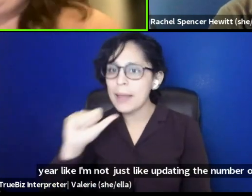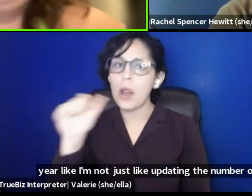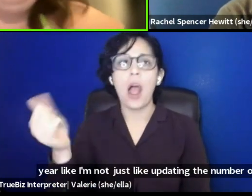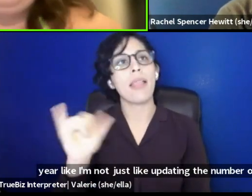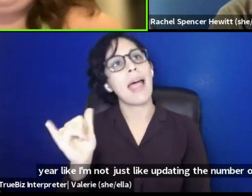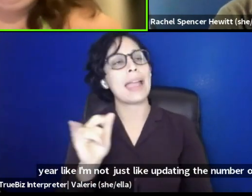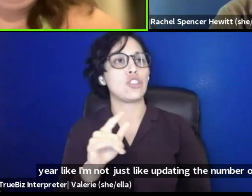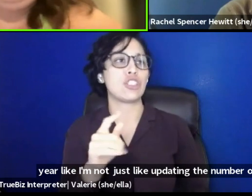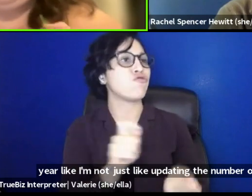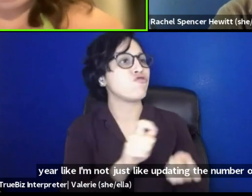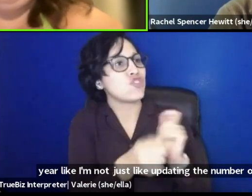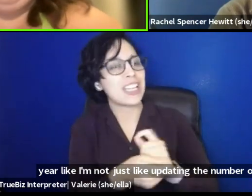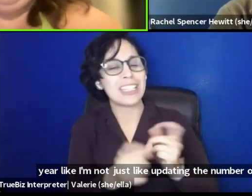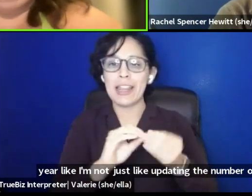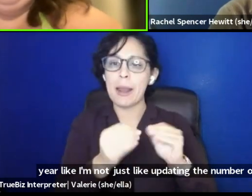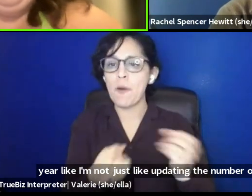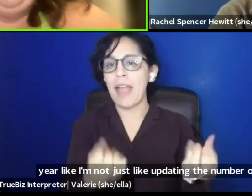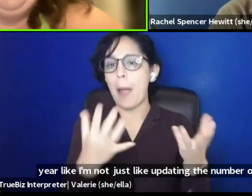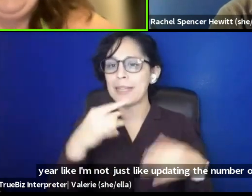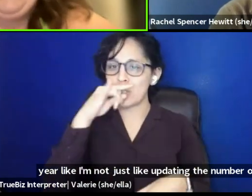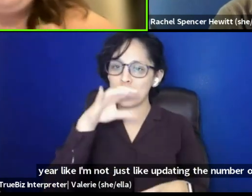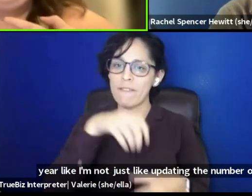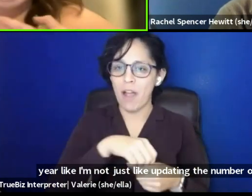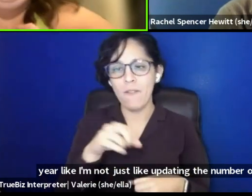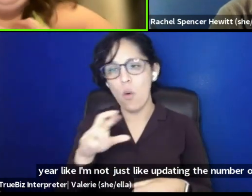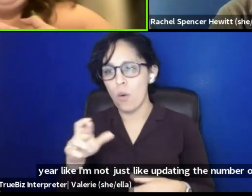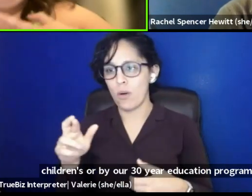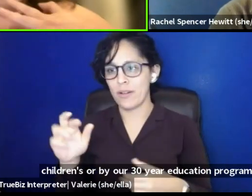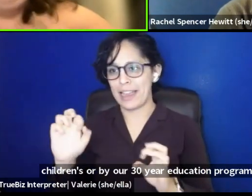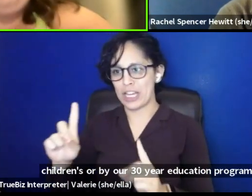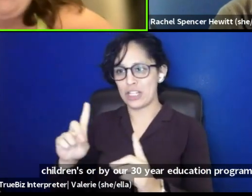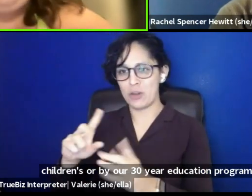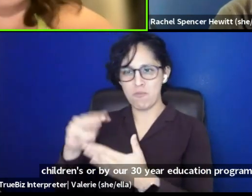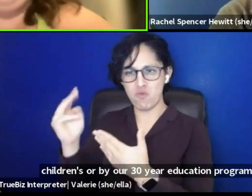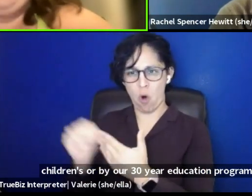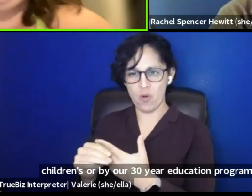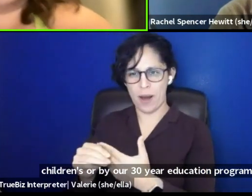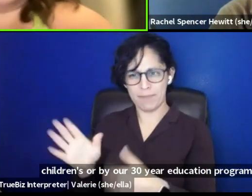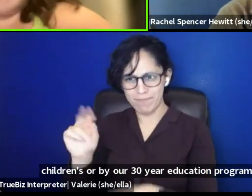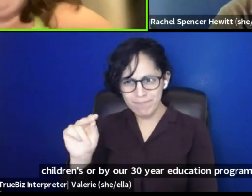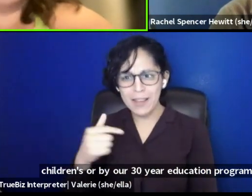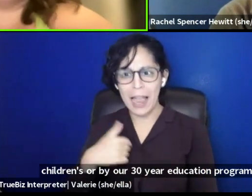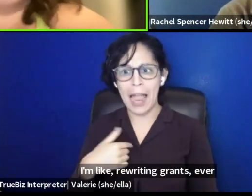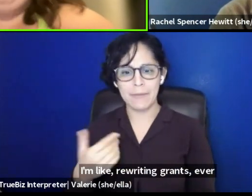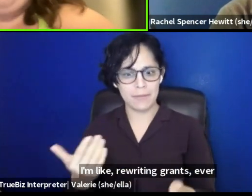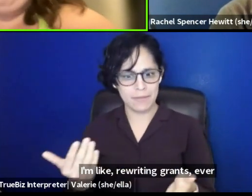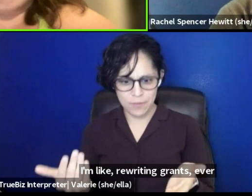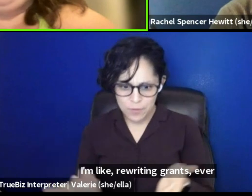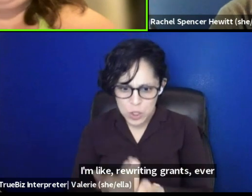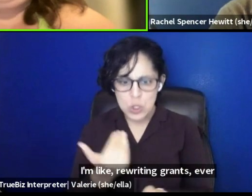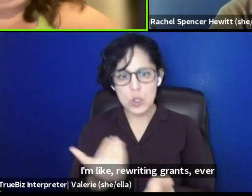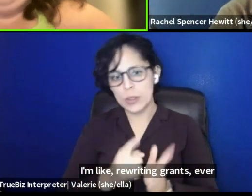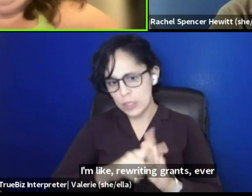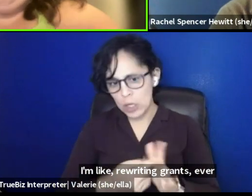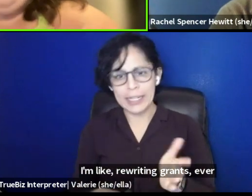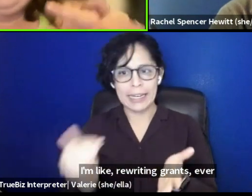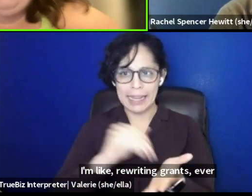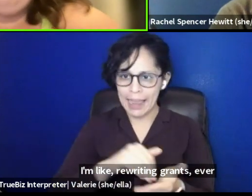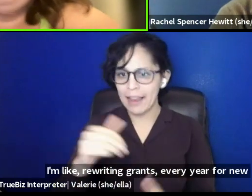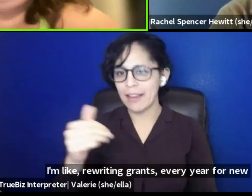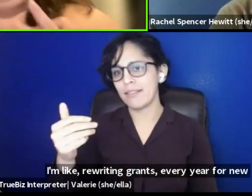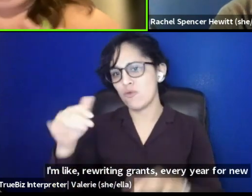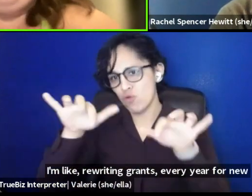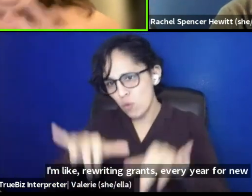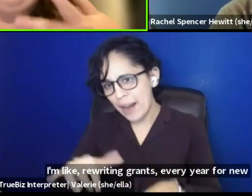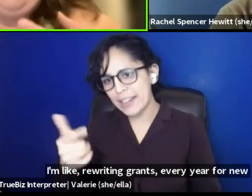served by our 30 year education program. I'm like rewriting grants every year for new programming. Um, and